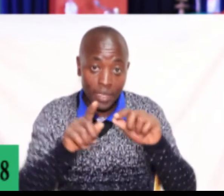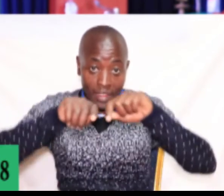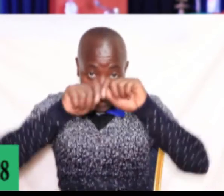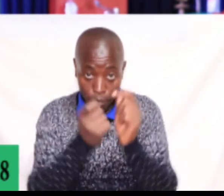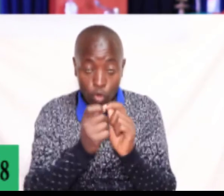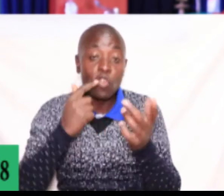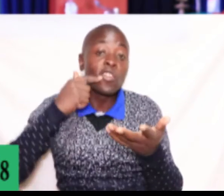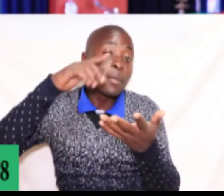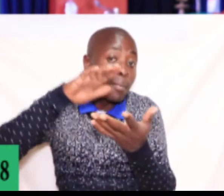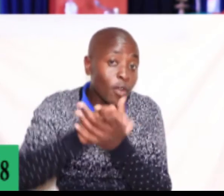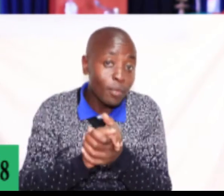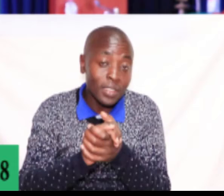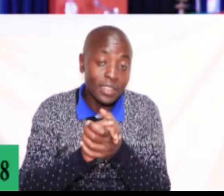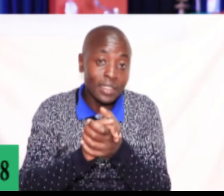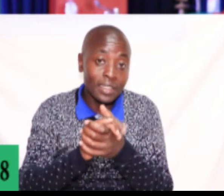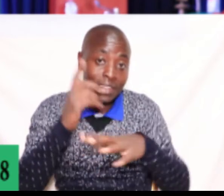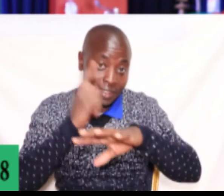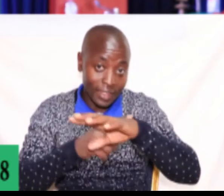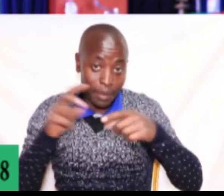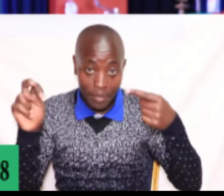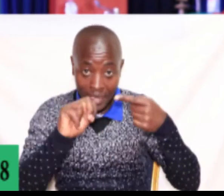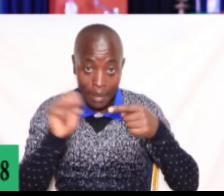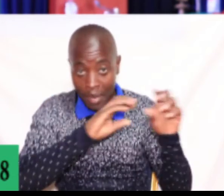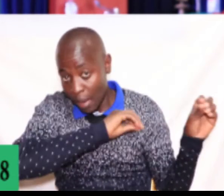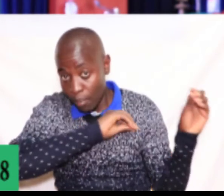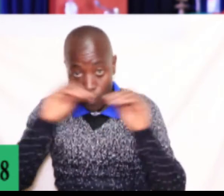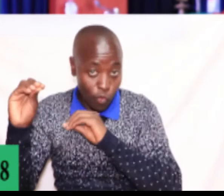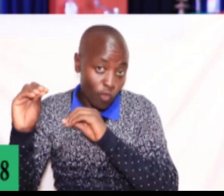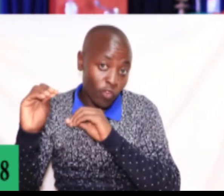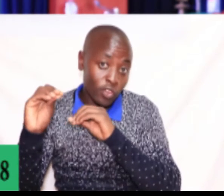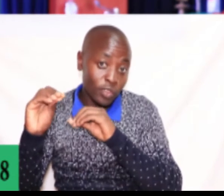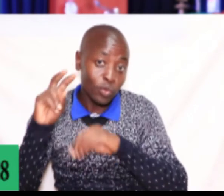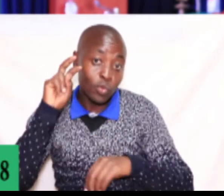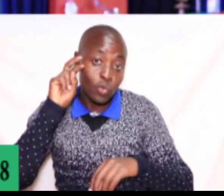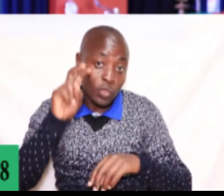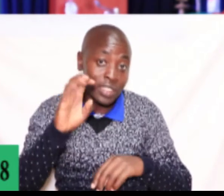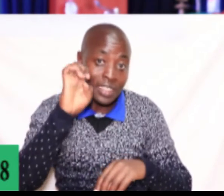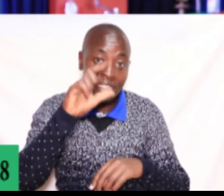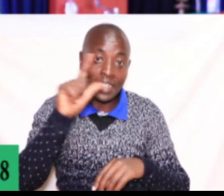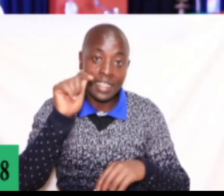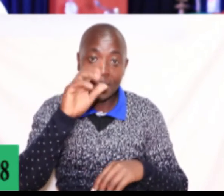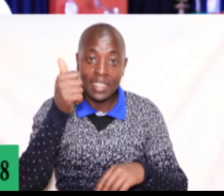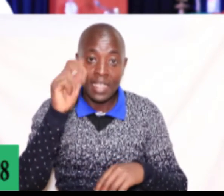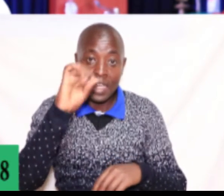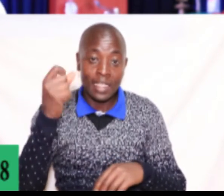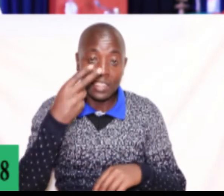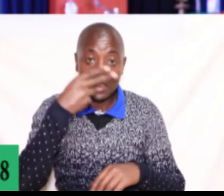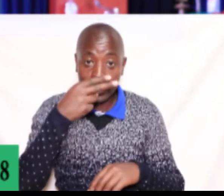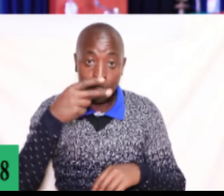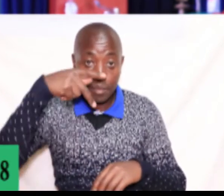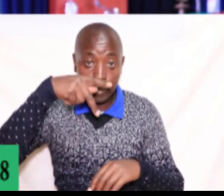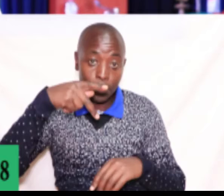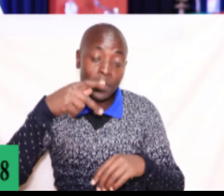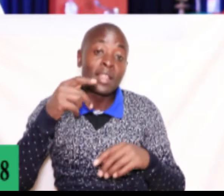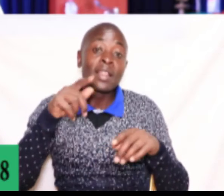those promises when Nehemiah left. We see Eliashib, the high